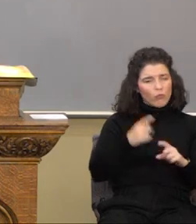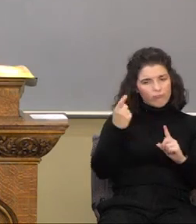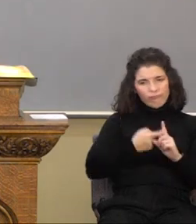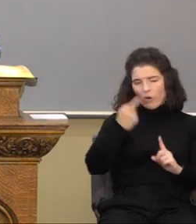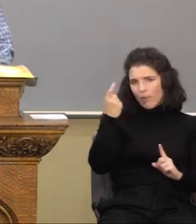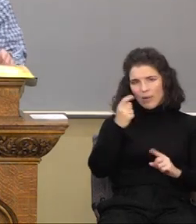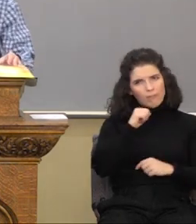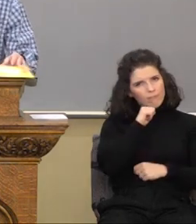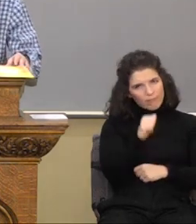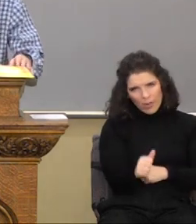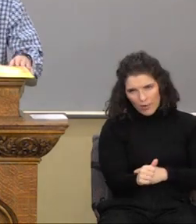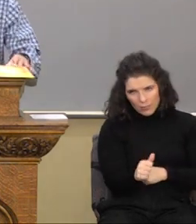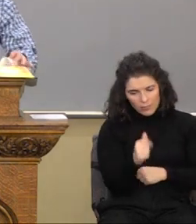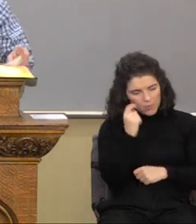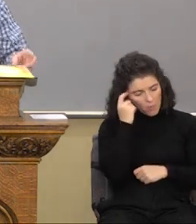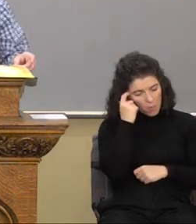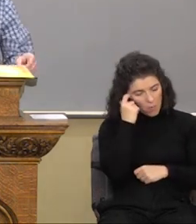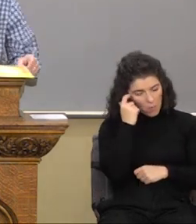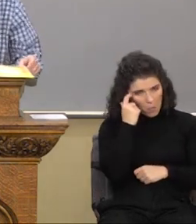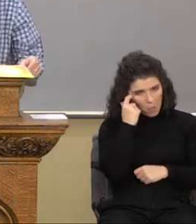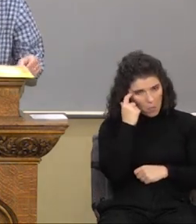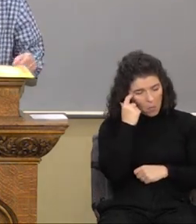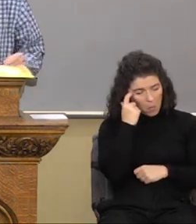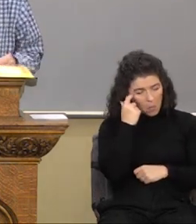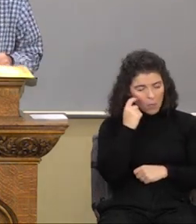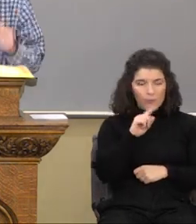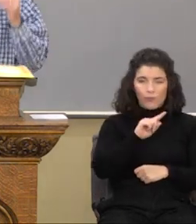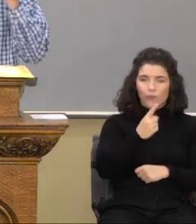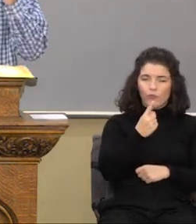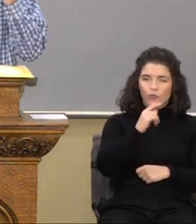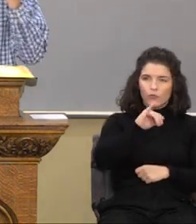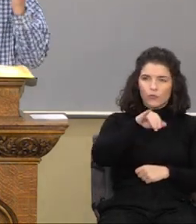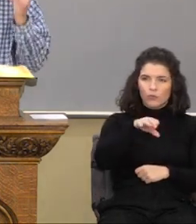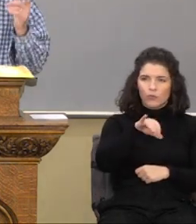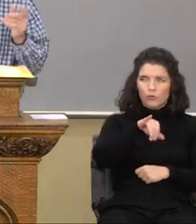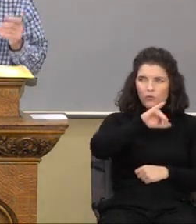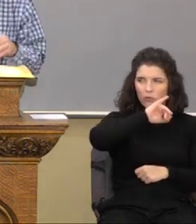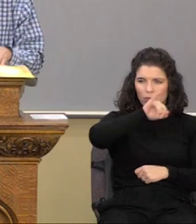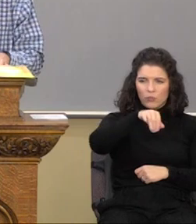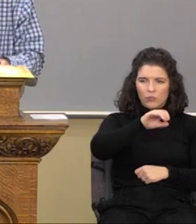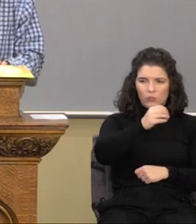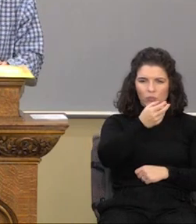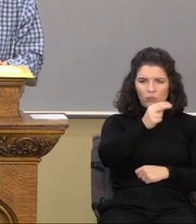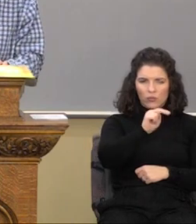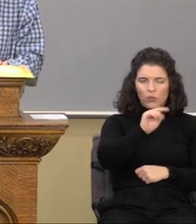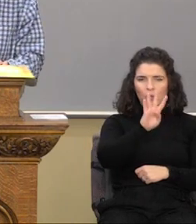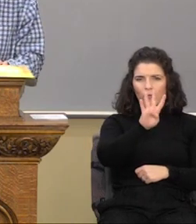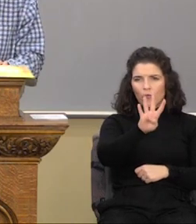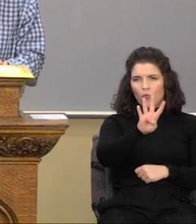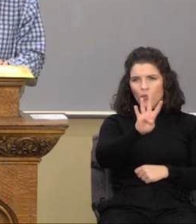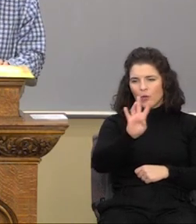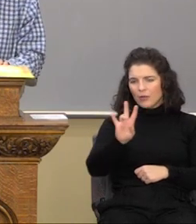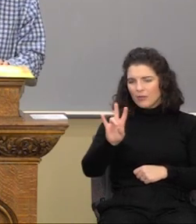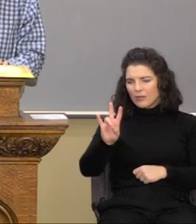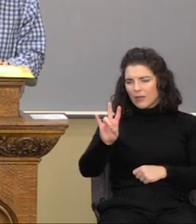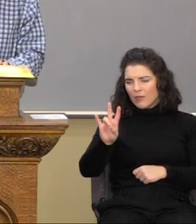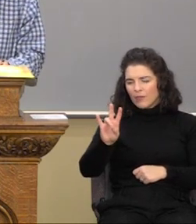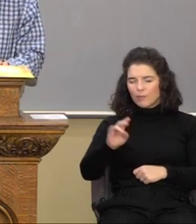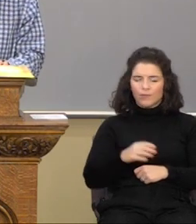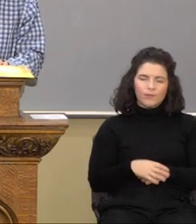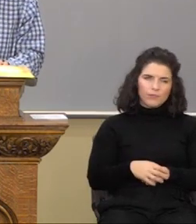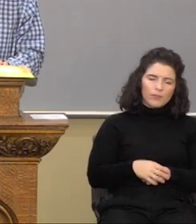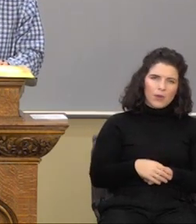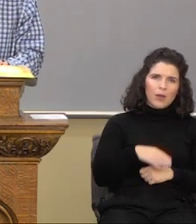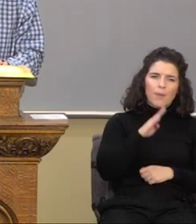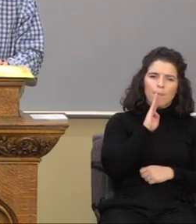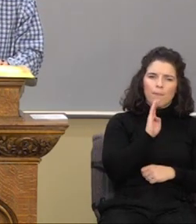Okay. 1 John 4, verse 7. 1 John 4, verse 7. Beloved, let us